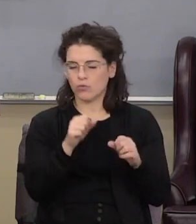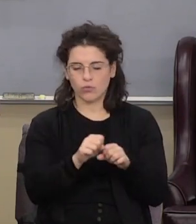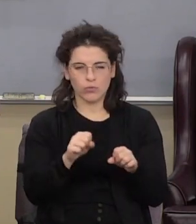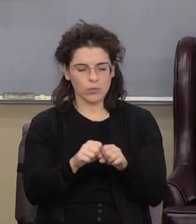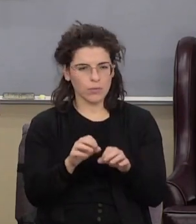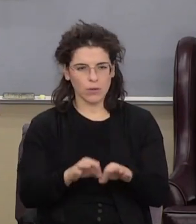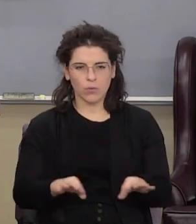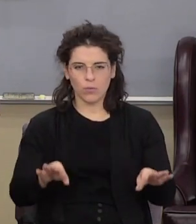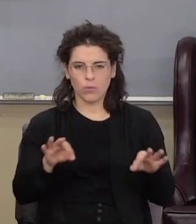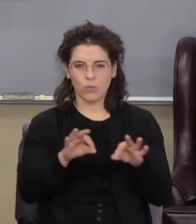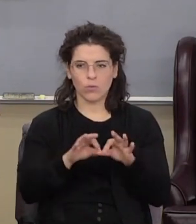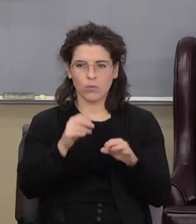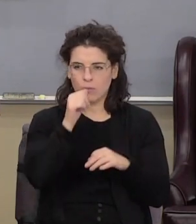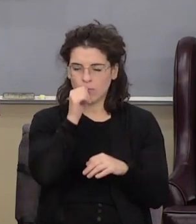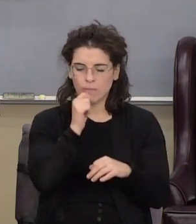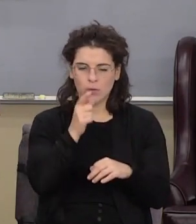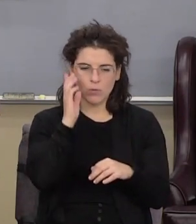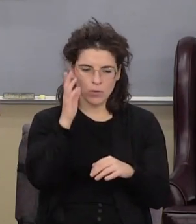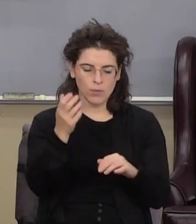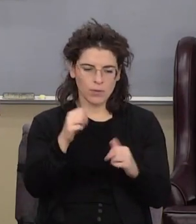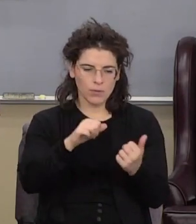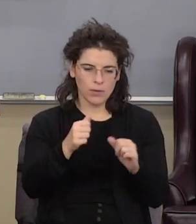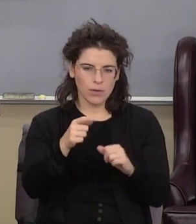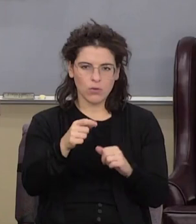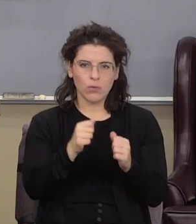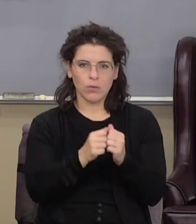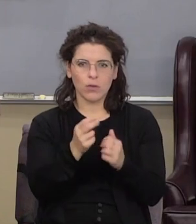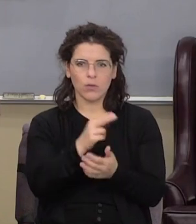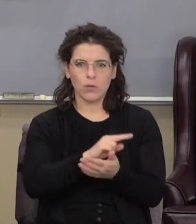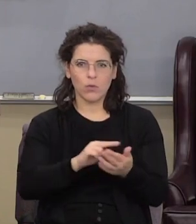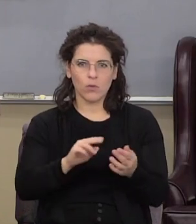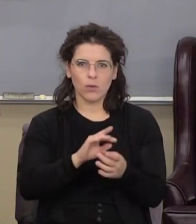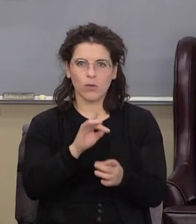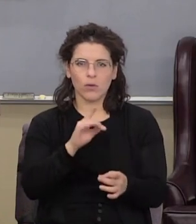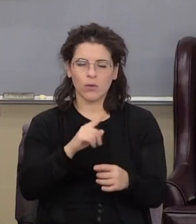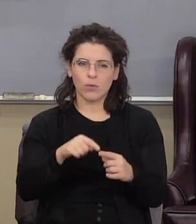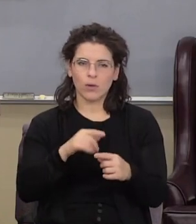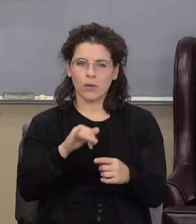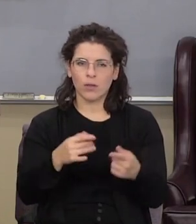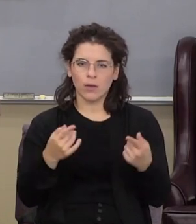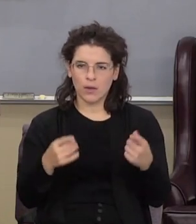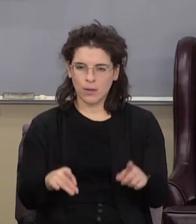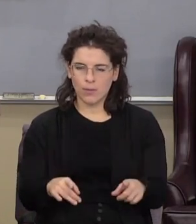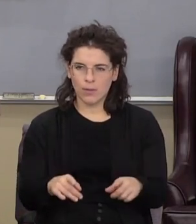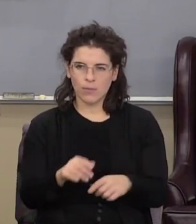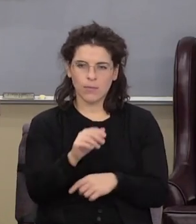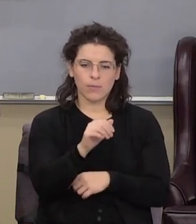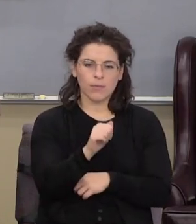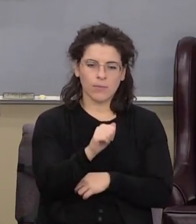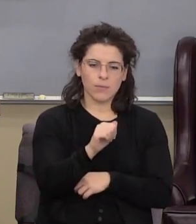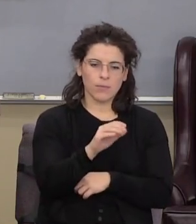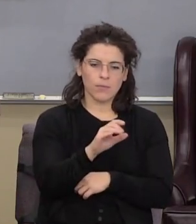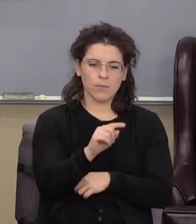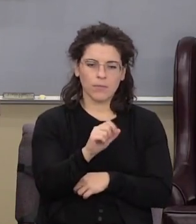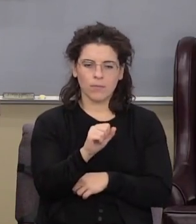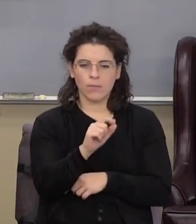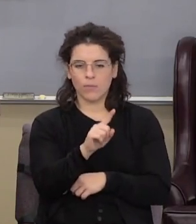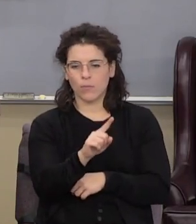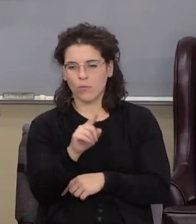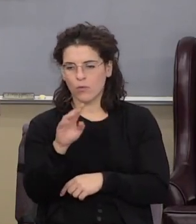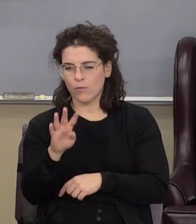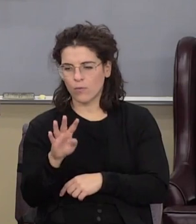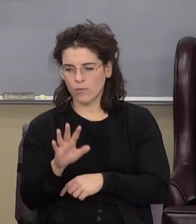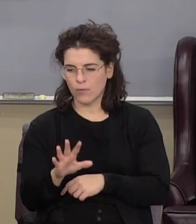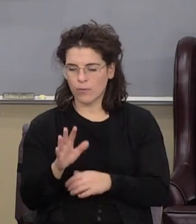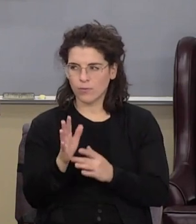bear he shall baptize you with the Holy Ghost and when does that take place Acts chapter 1 verse 4 and 5 Jesus